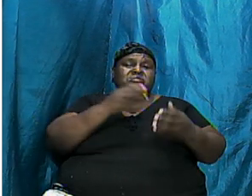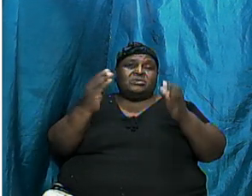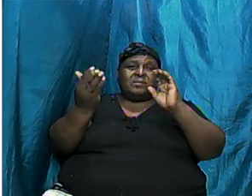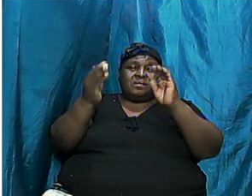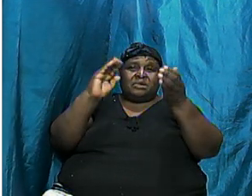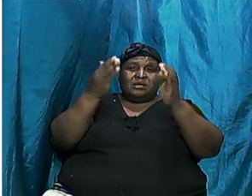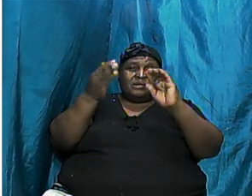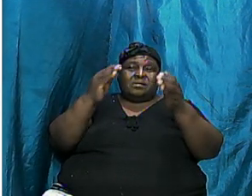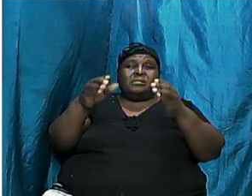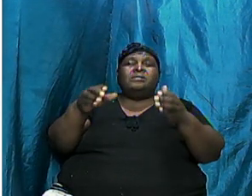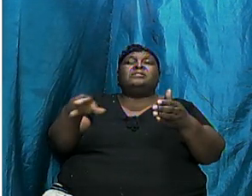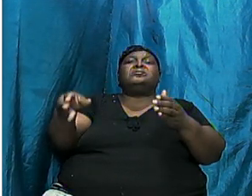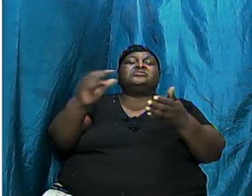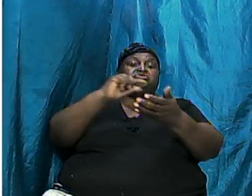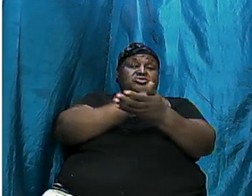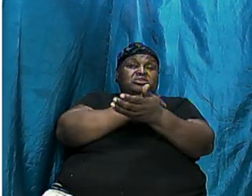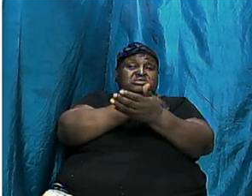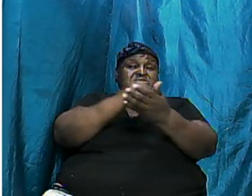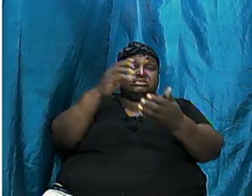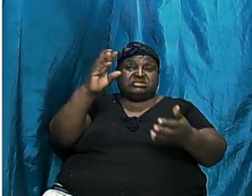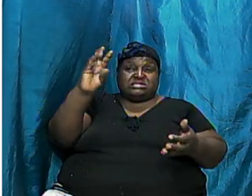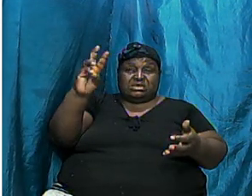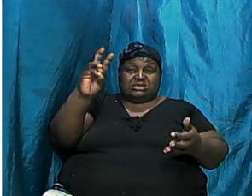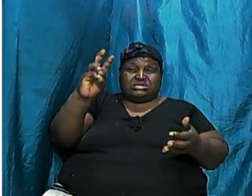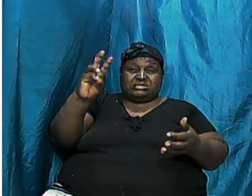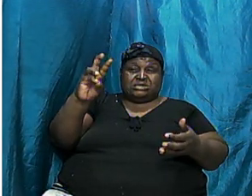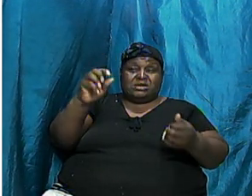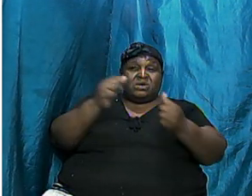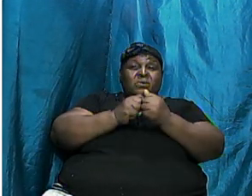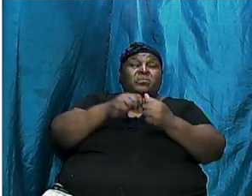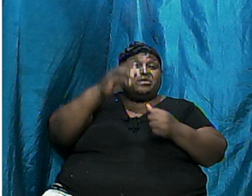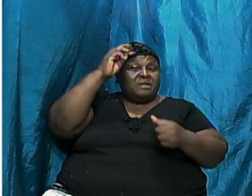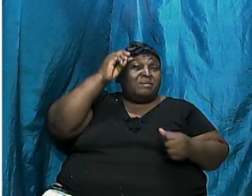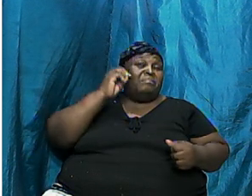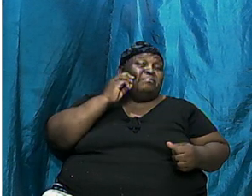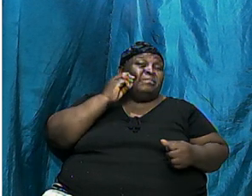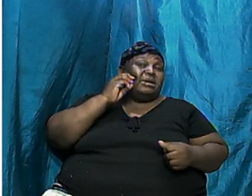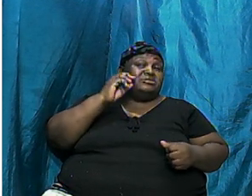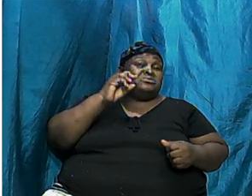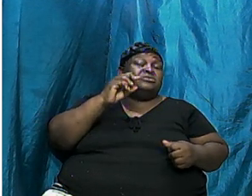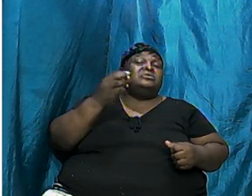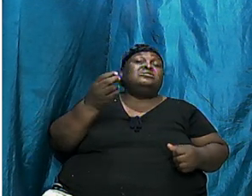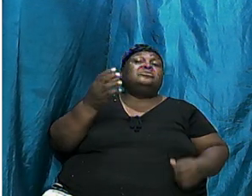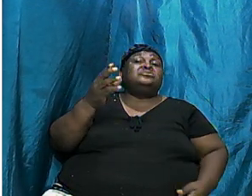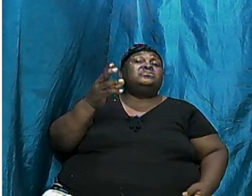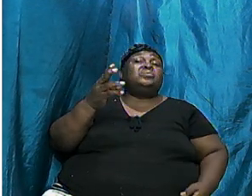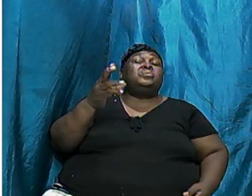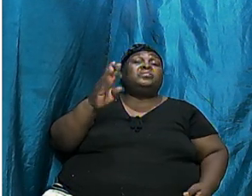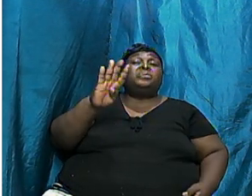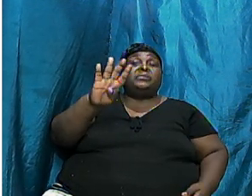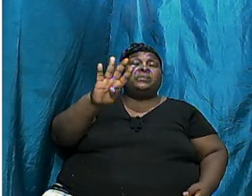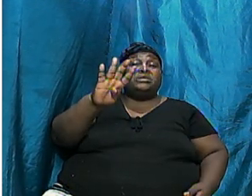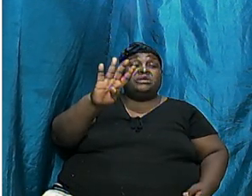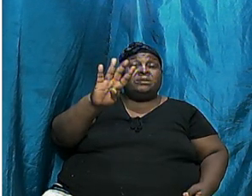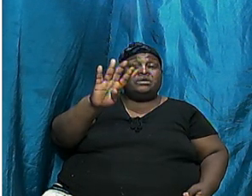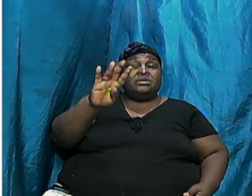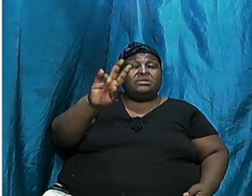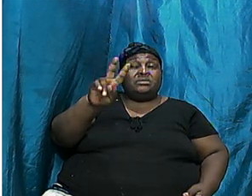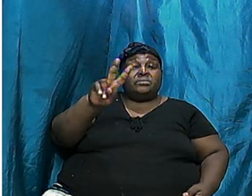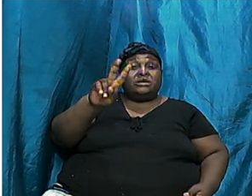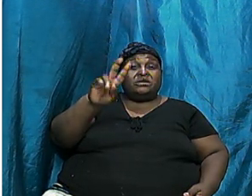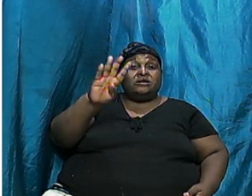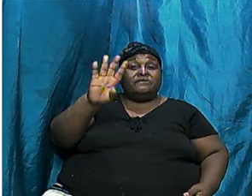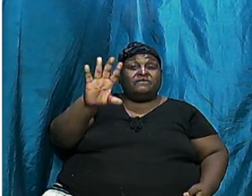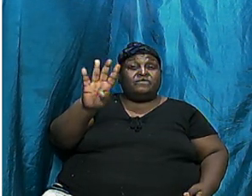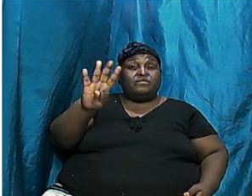chapter 6 with St. Matthew chapter 24 and we don't have to read it. I just want us to know that there is a